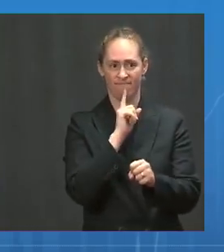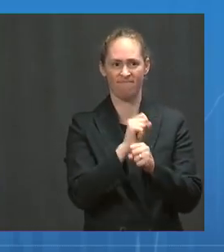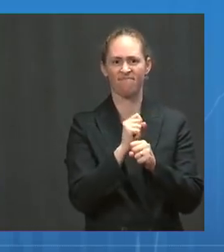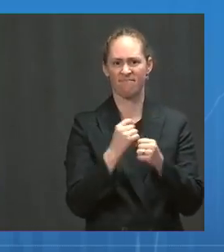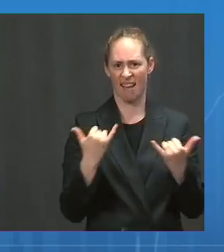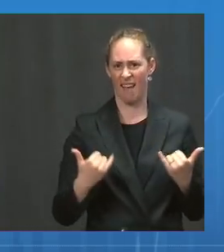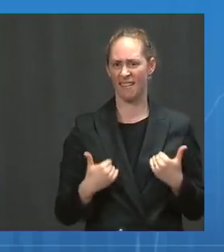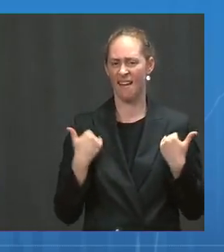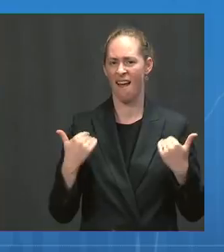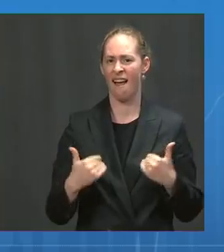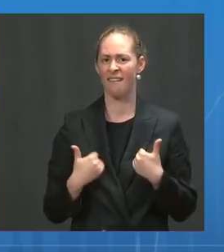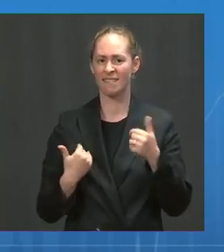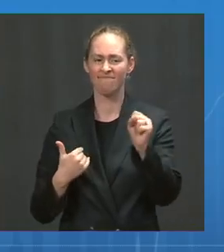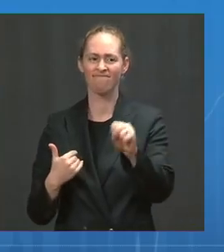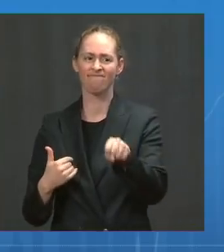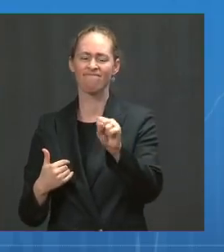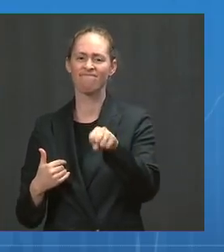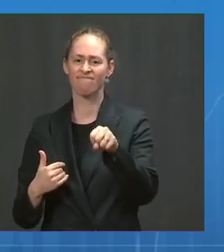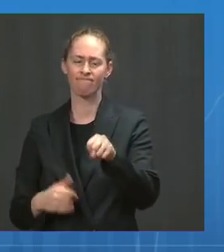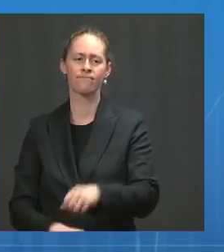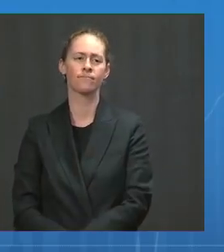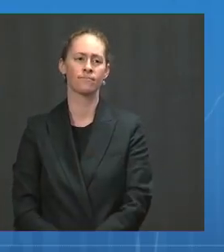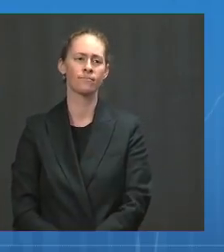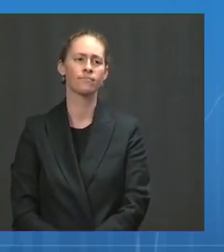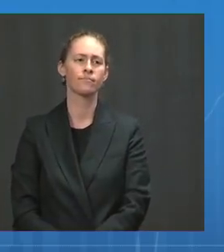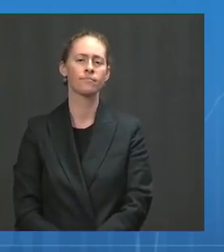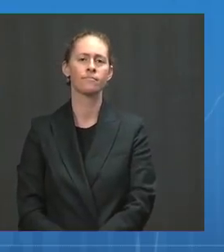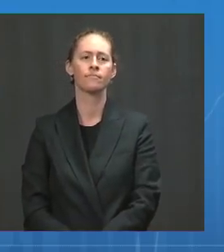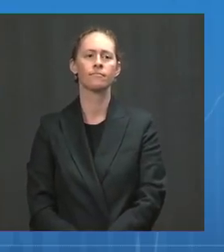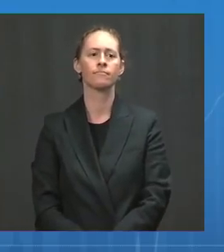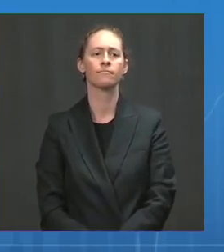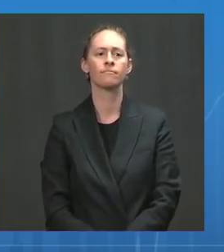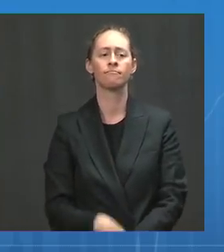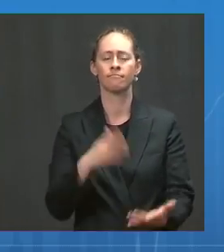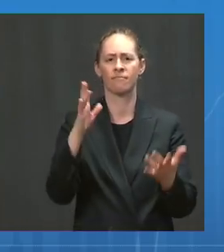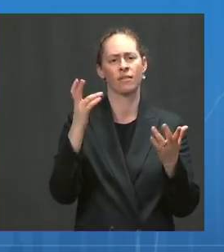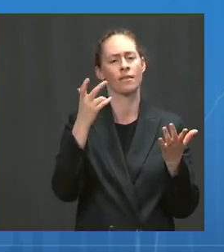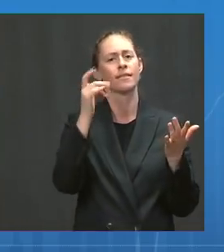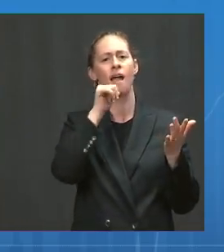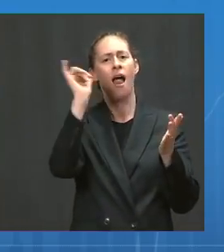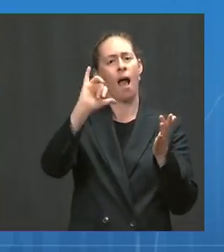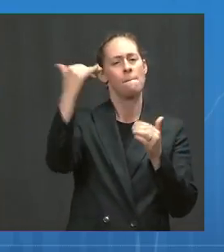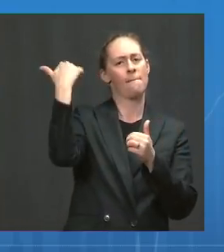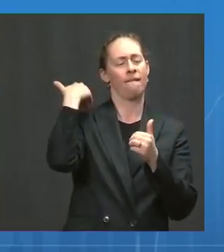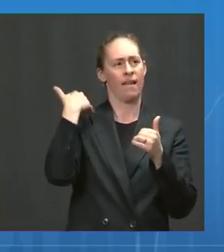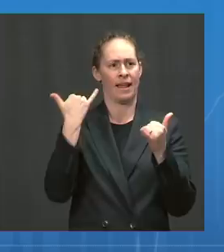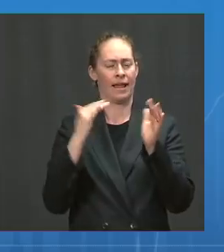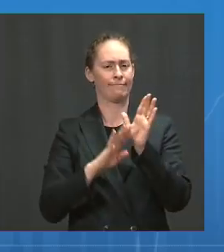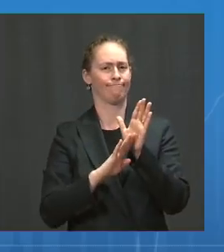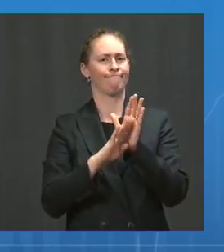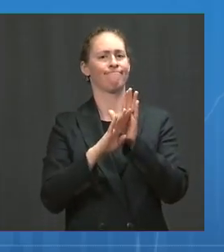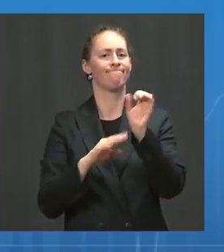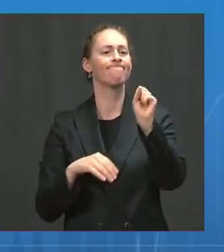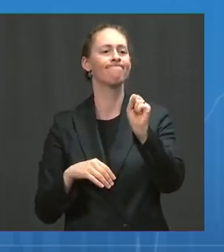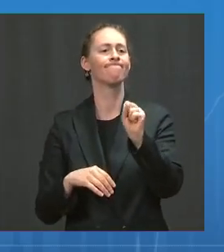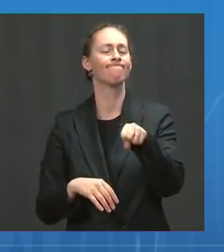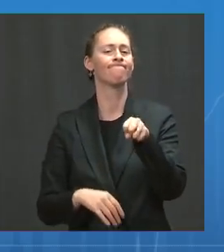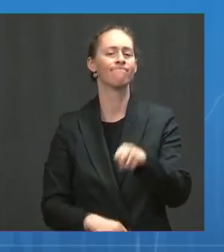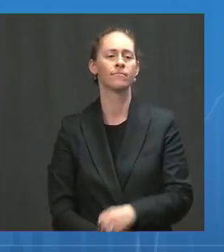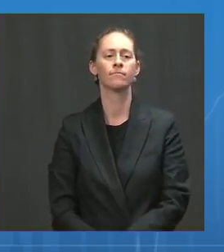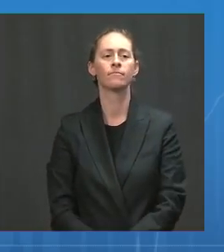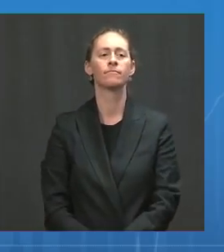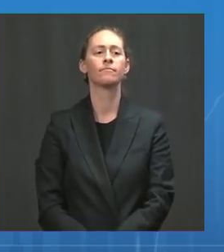relatively speaking, to a more extent than we were before. Because when we did not have the large group